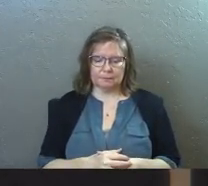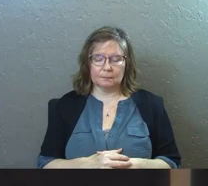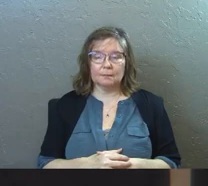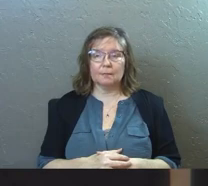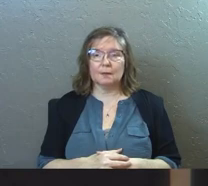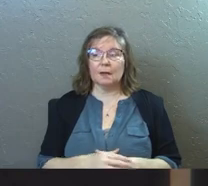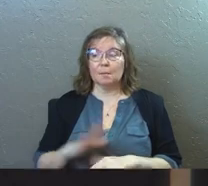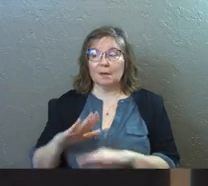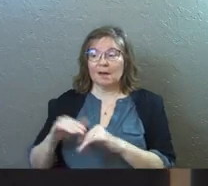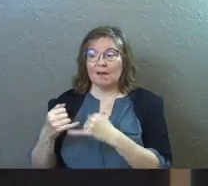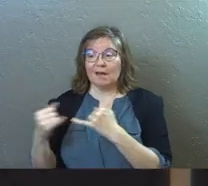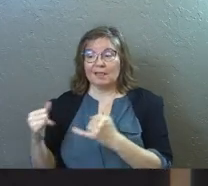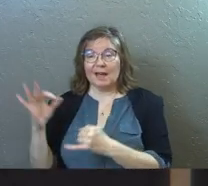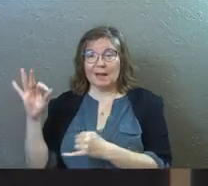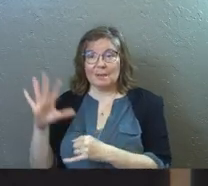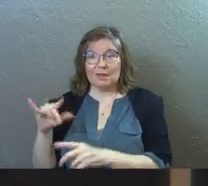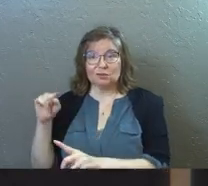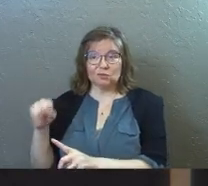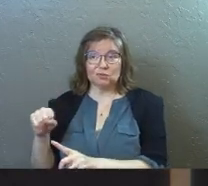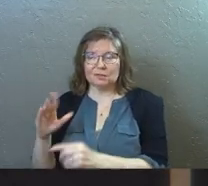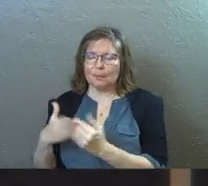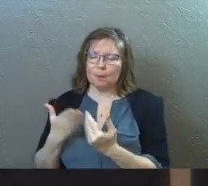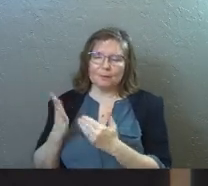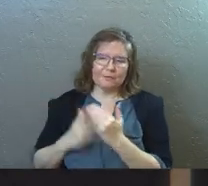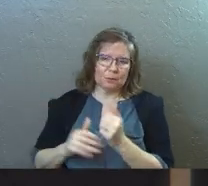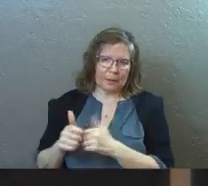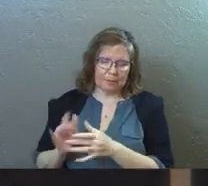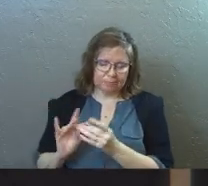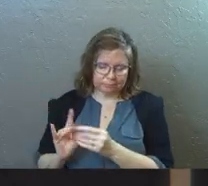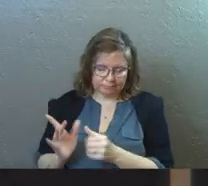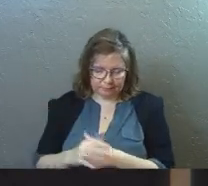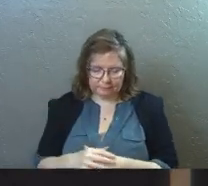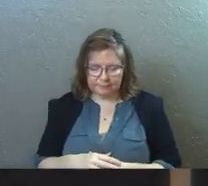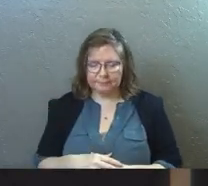But these online pastors, I'm almost done with them.